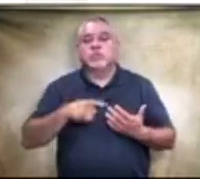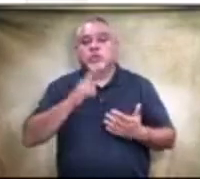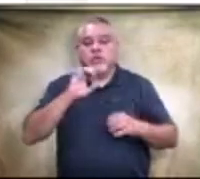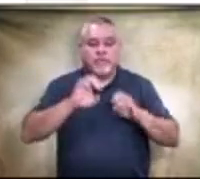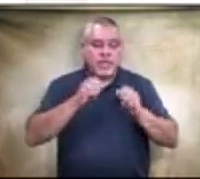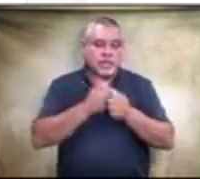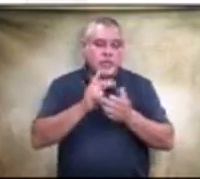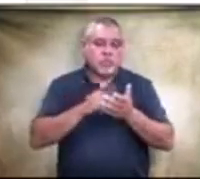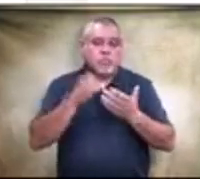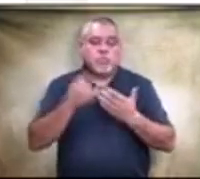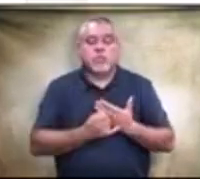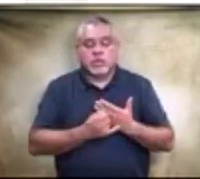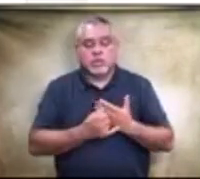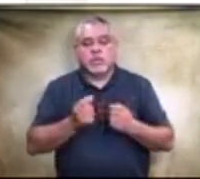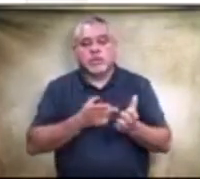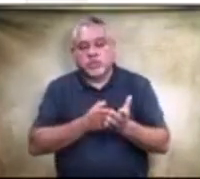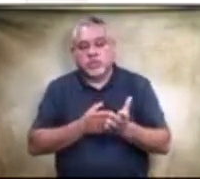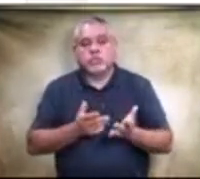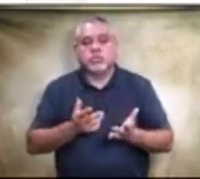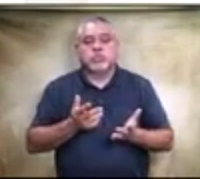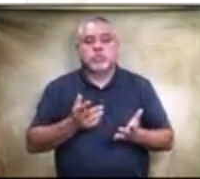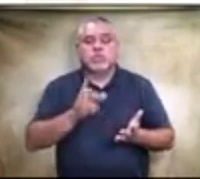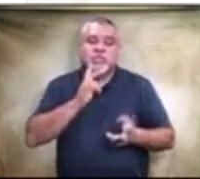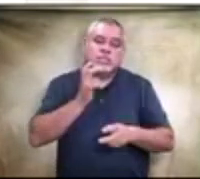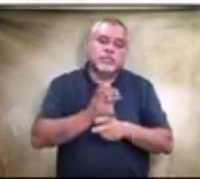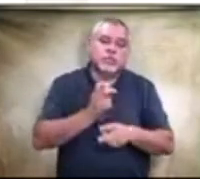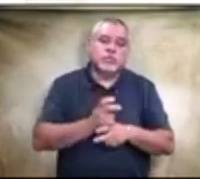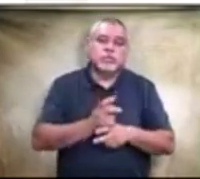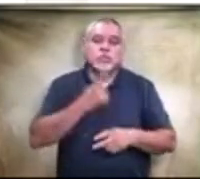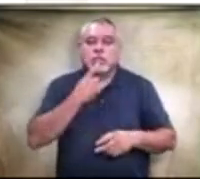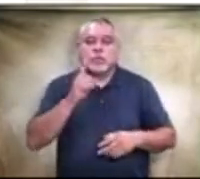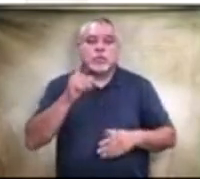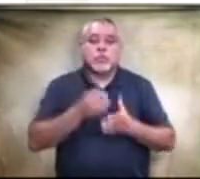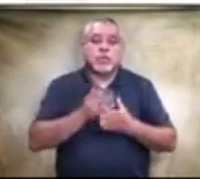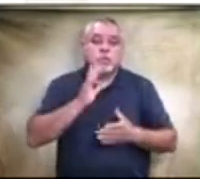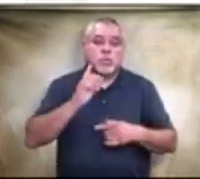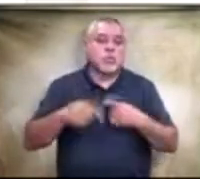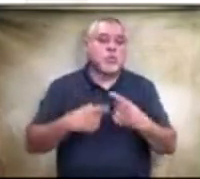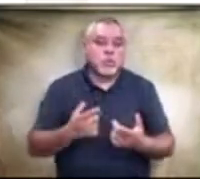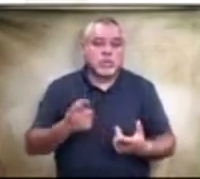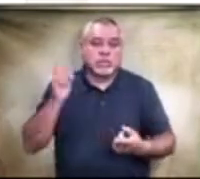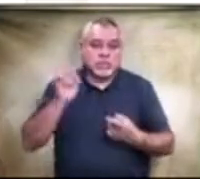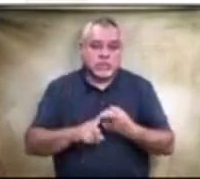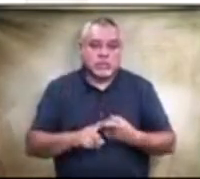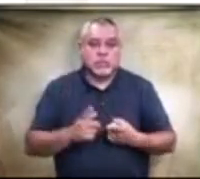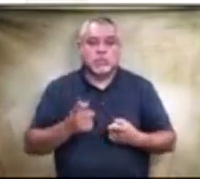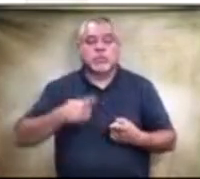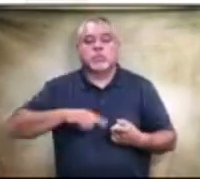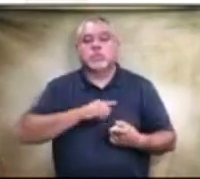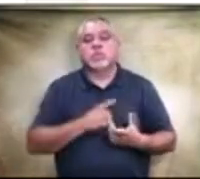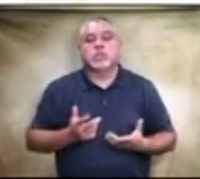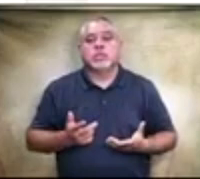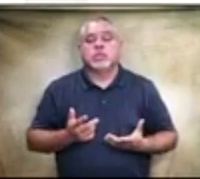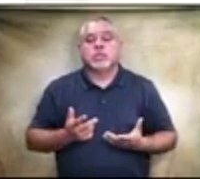to to ensure that but it's difficult to to say what that money will go to until we till we